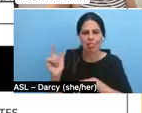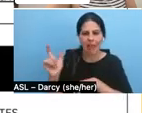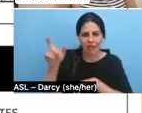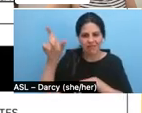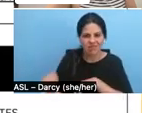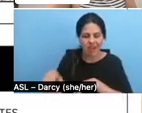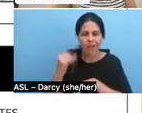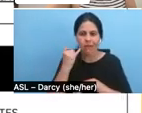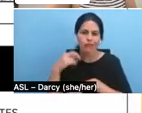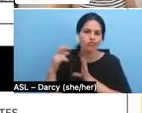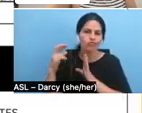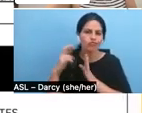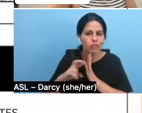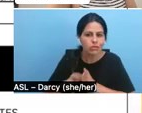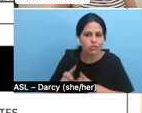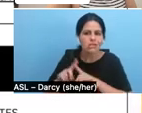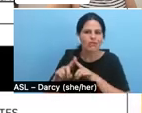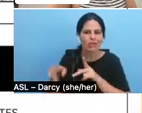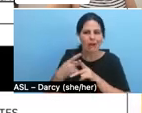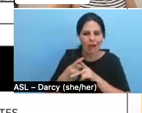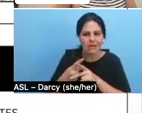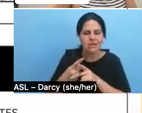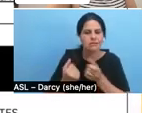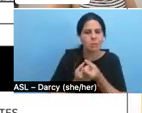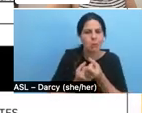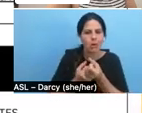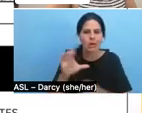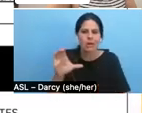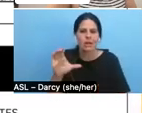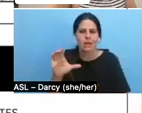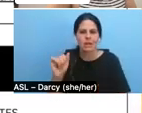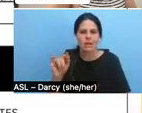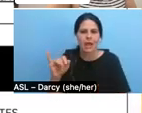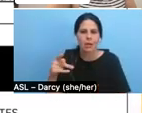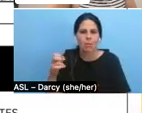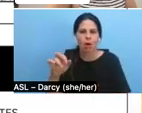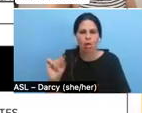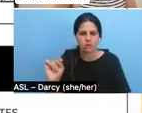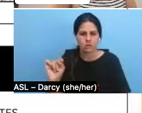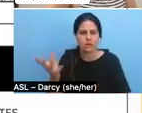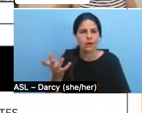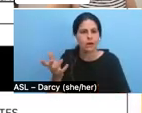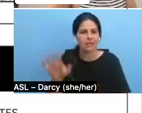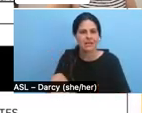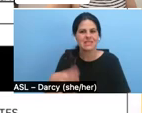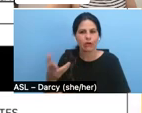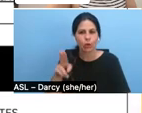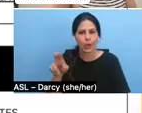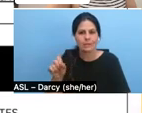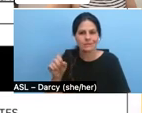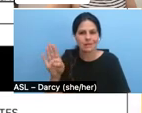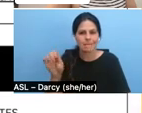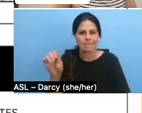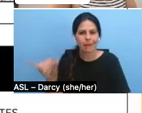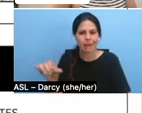sources of support. So we have Catapult here. They are located here in the US. are in the Bay Area. Um, info.